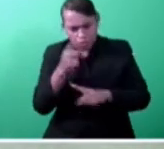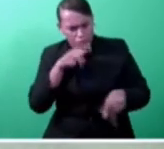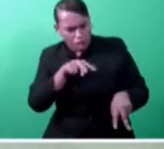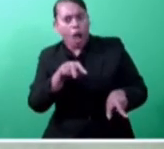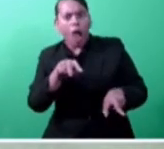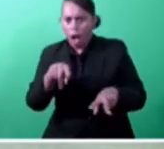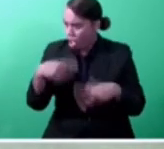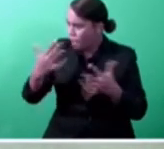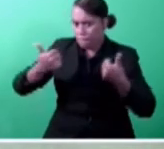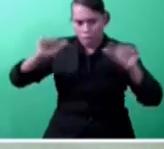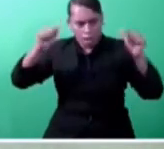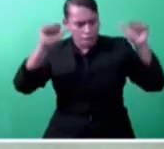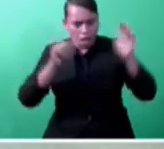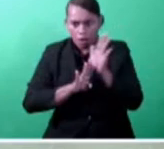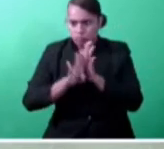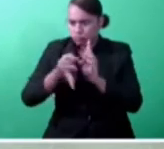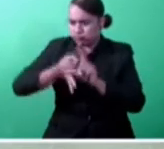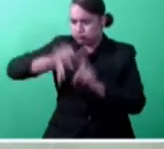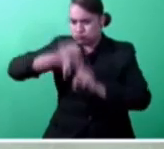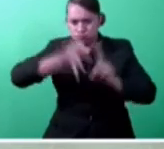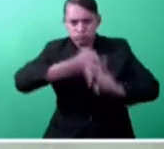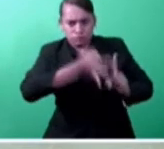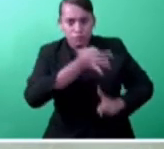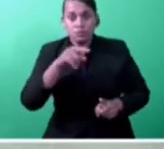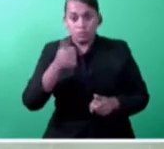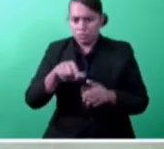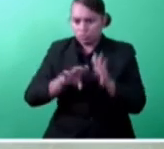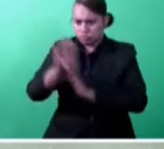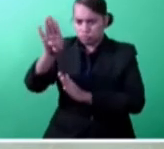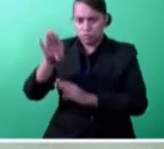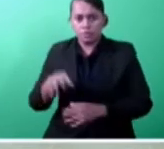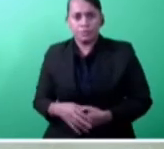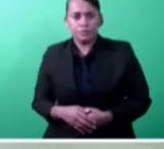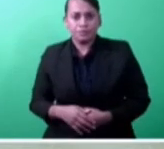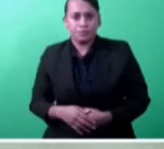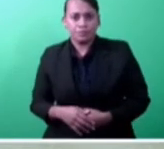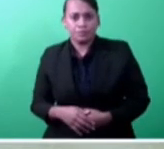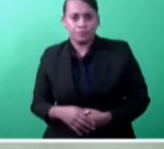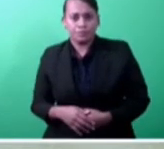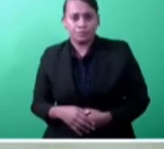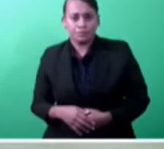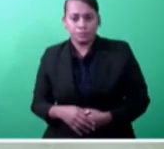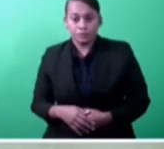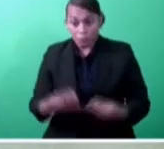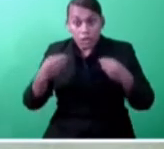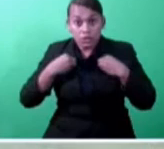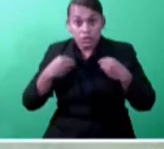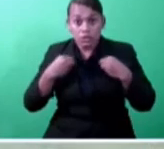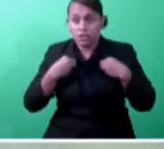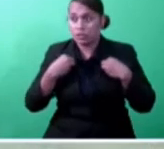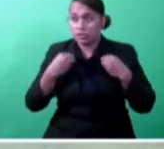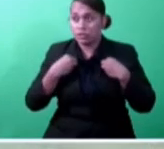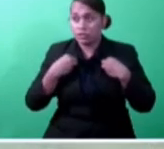roll out the new process. Mr. Speaker Sir, business license reform is